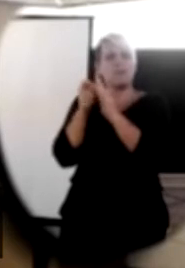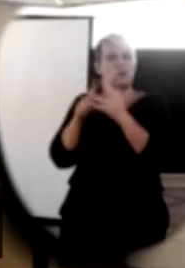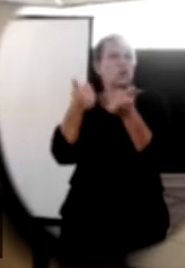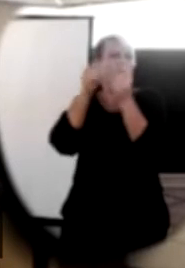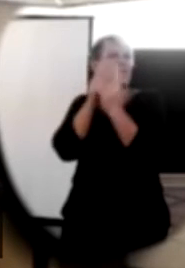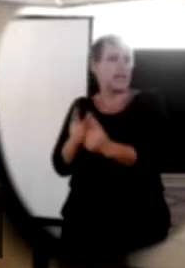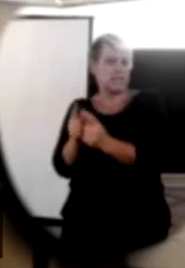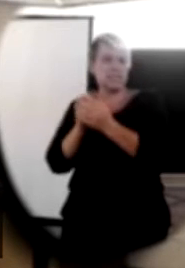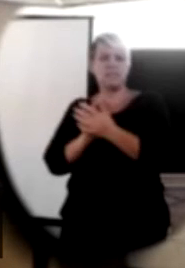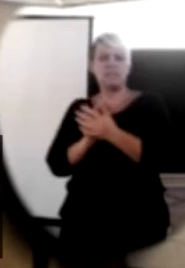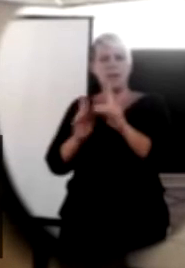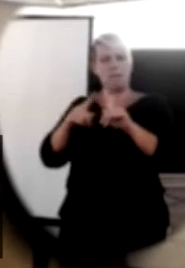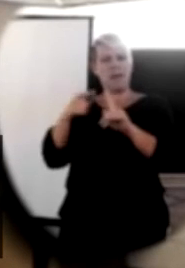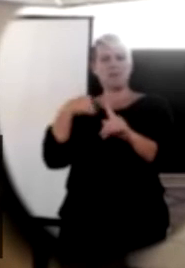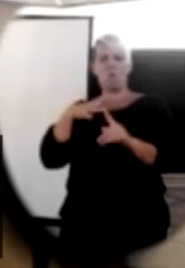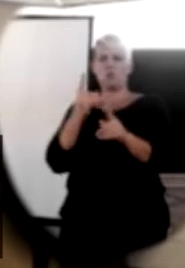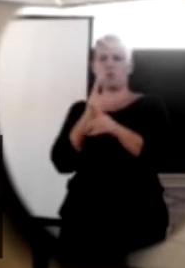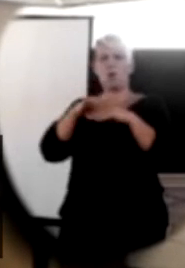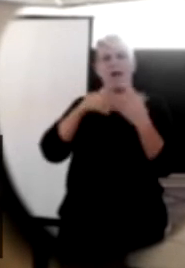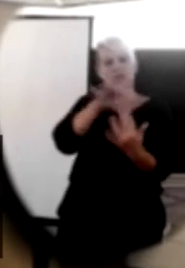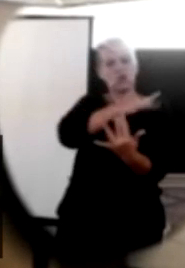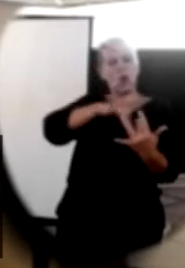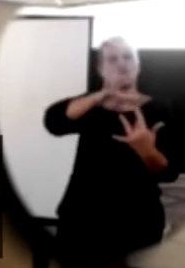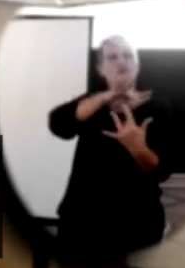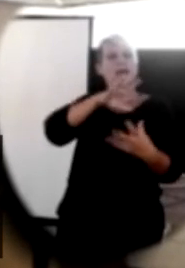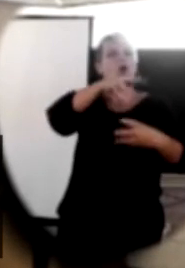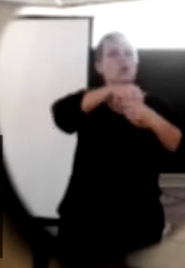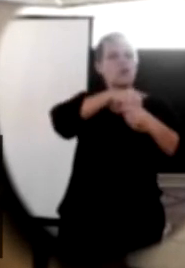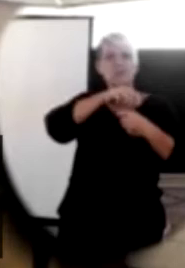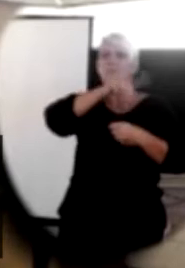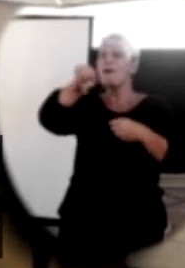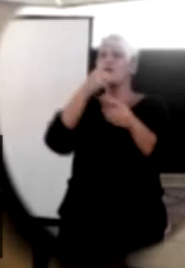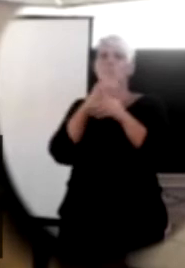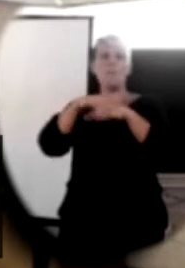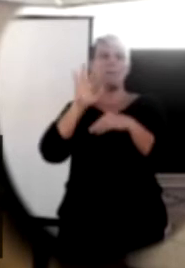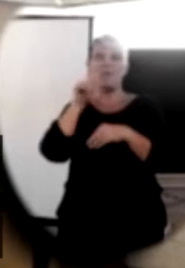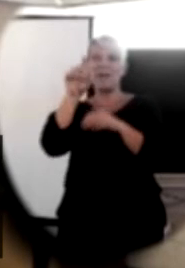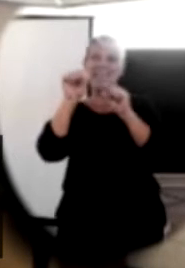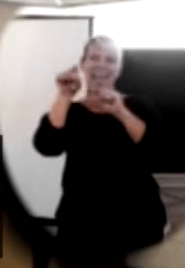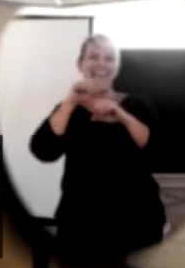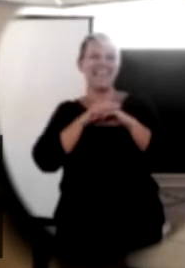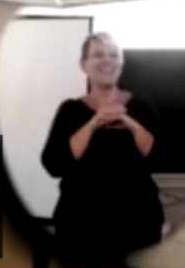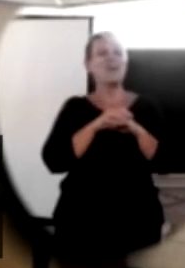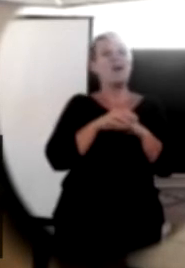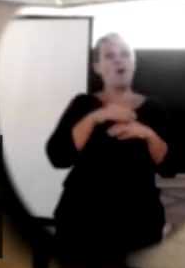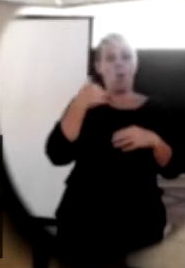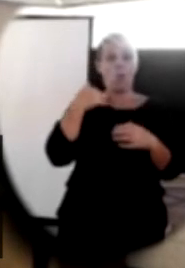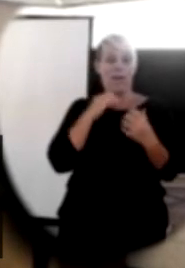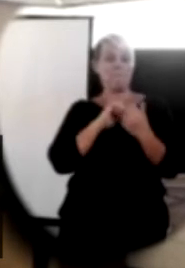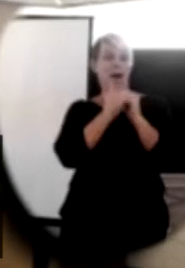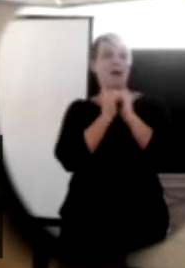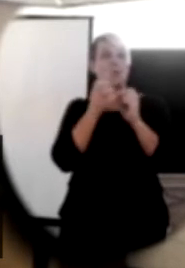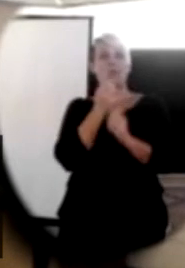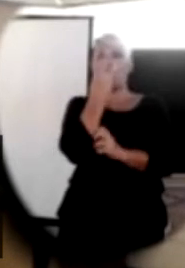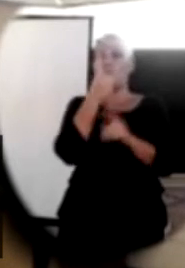Also, I just wanted to touch on the social inclusion that was raised earlier. Just to let you know that we've partnered in a